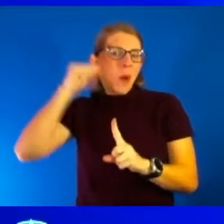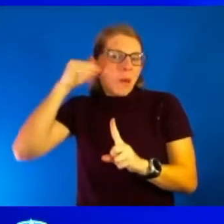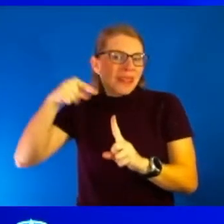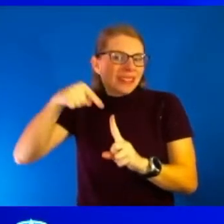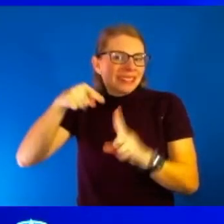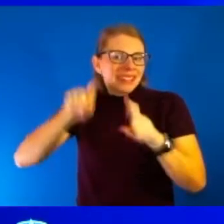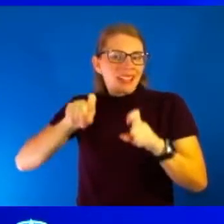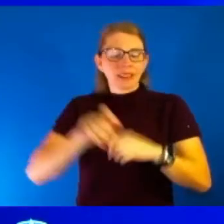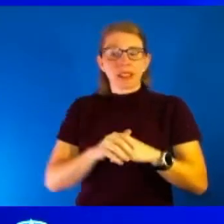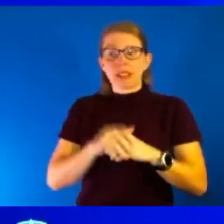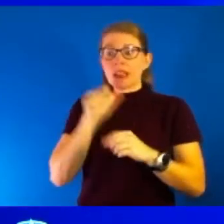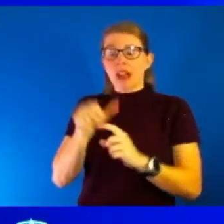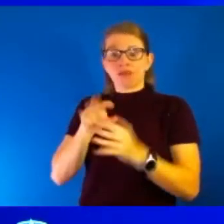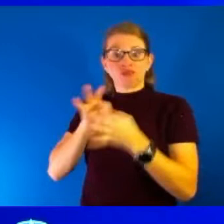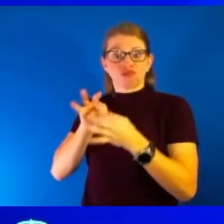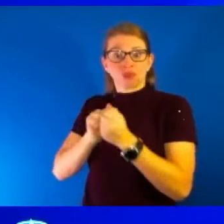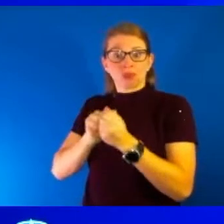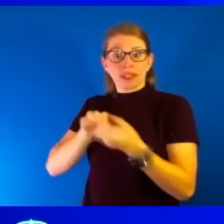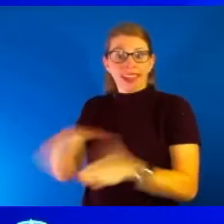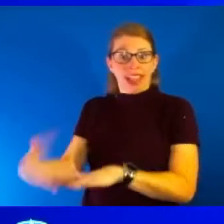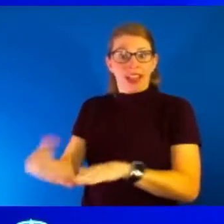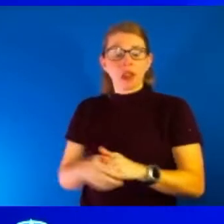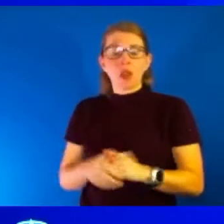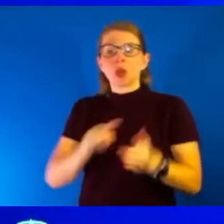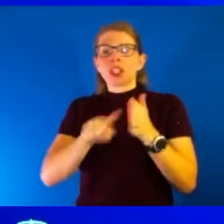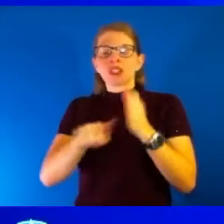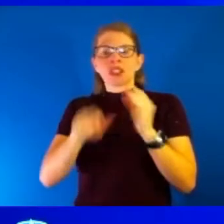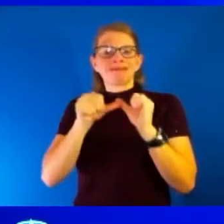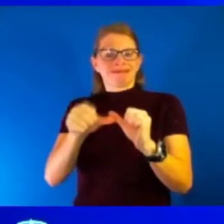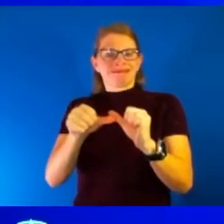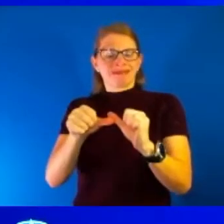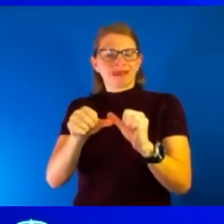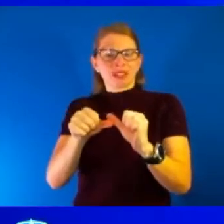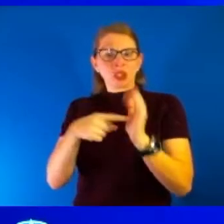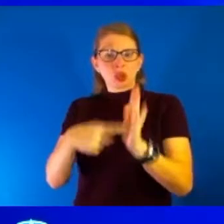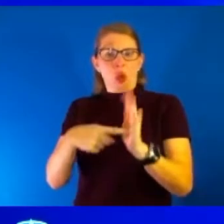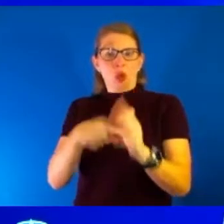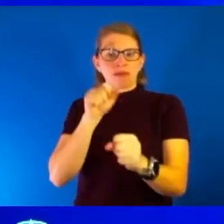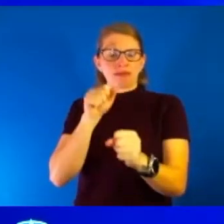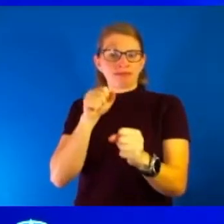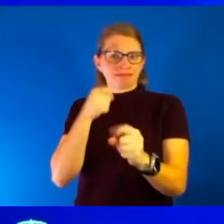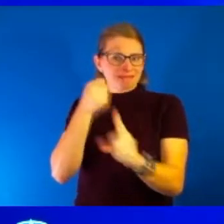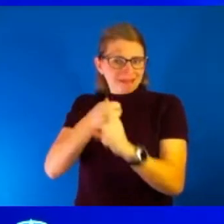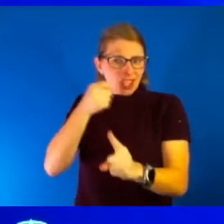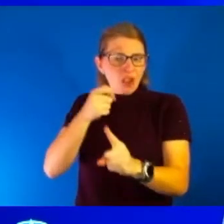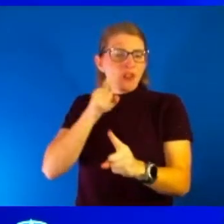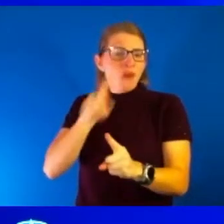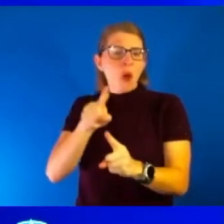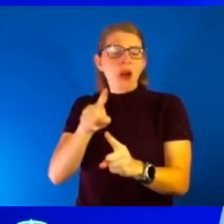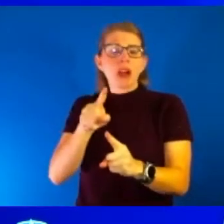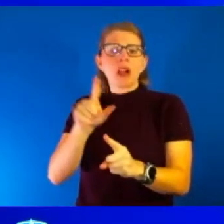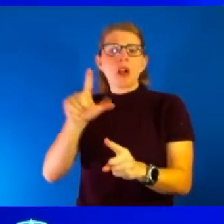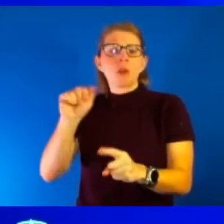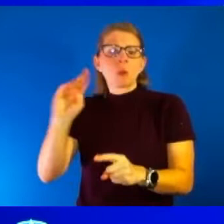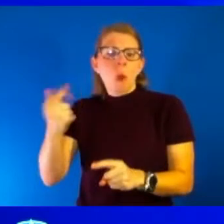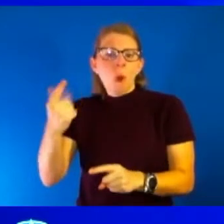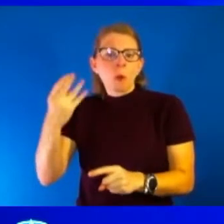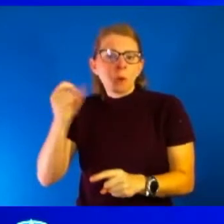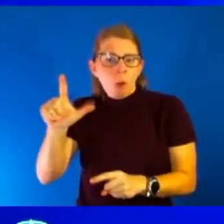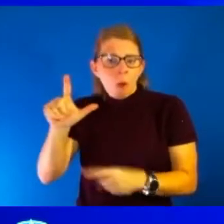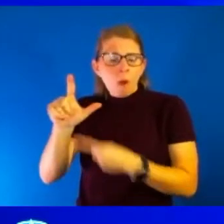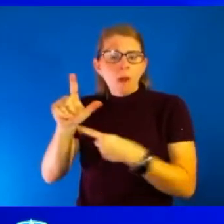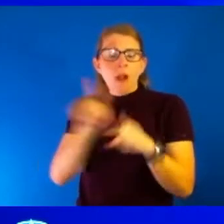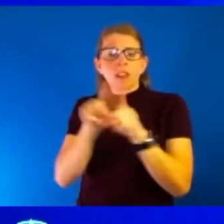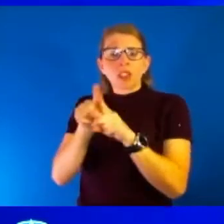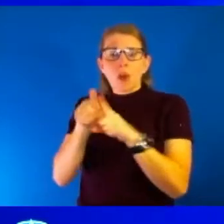we've seen, you know, continued research showing the impact of those post acute syndromes, those long COVID up to 50% of people now